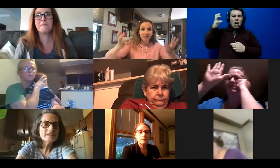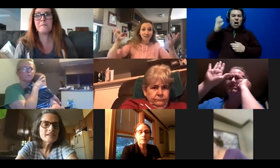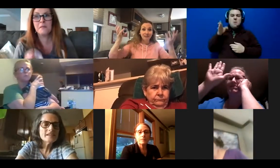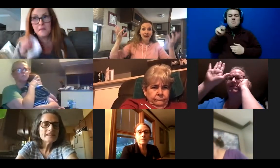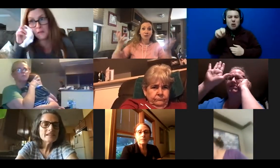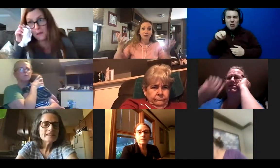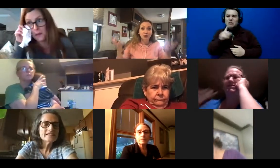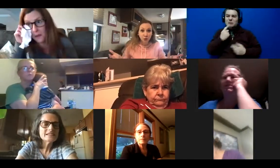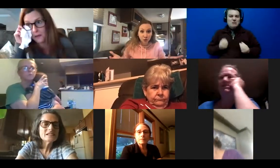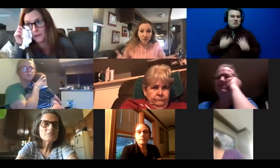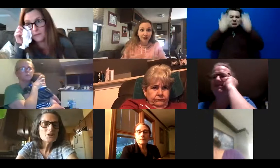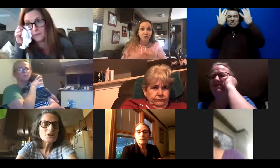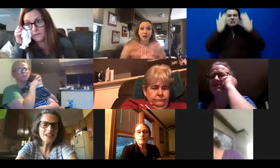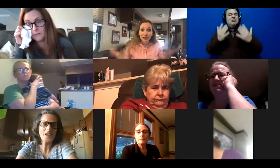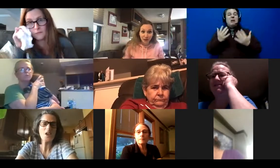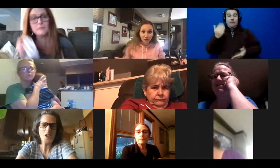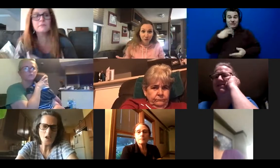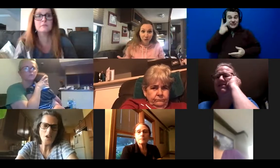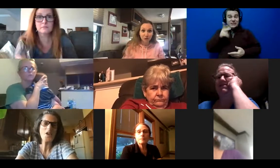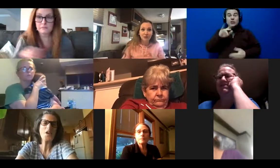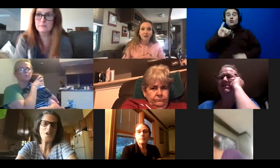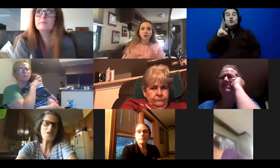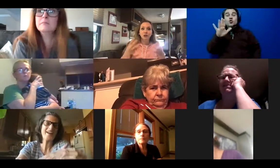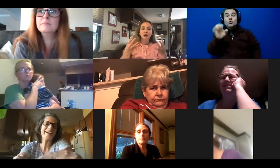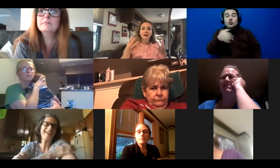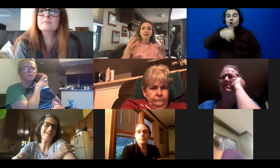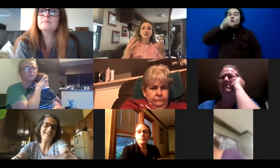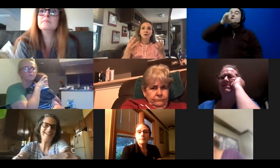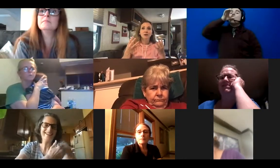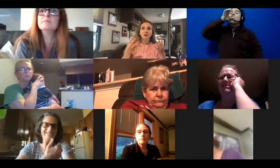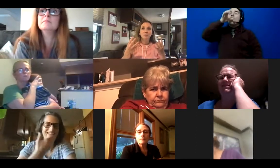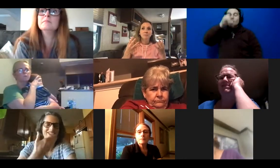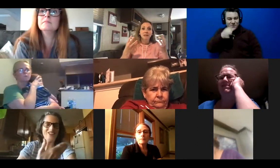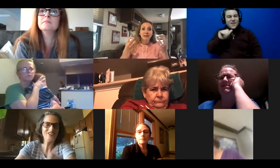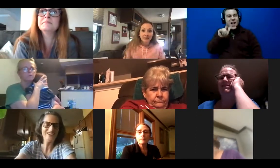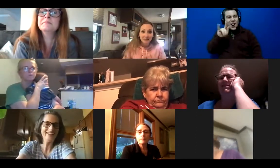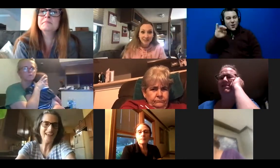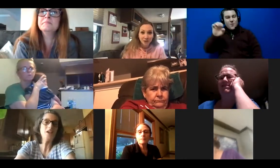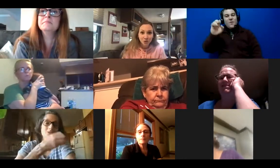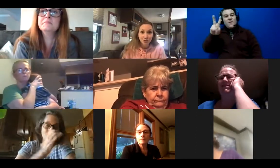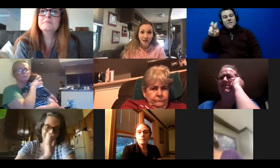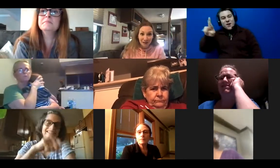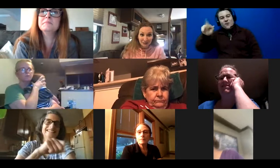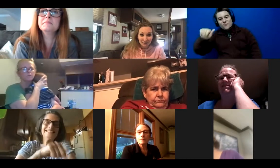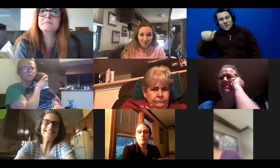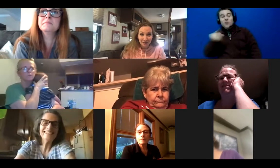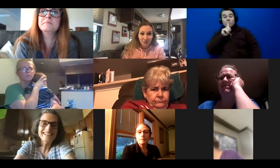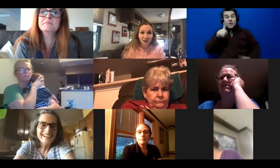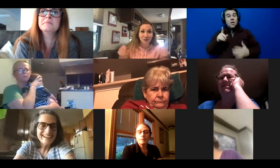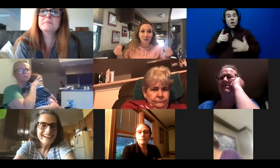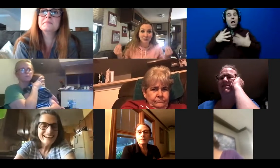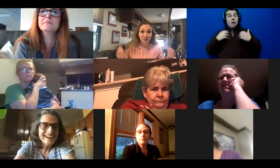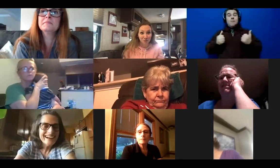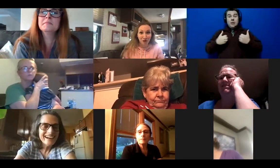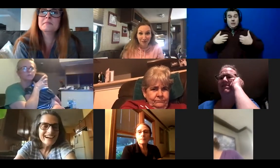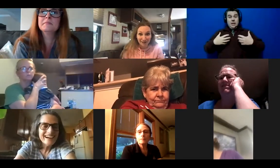I've even seen aloe vera juice. I've drank aloe vera juice. It's just, it is very healing to the gut and you